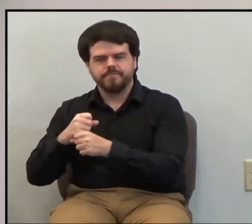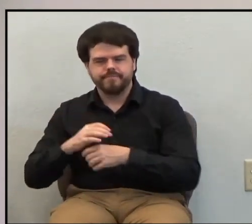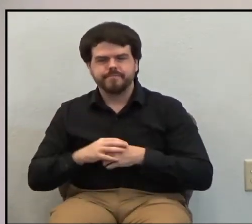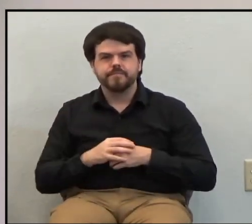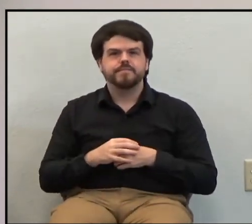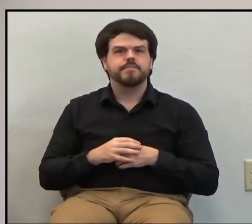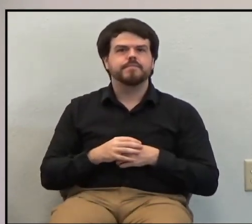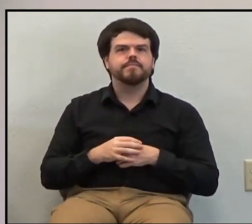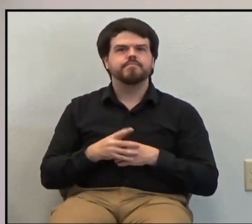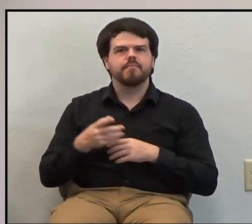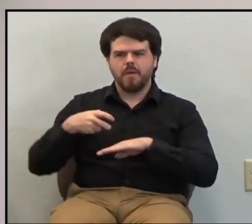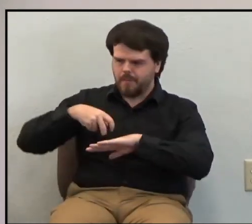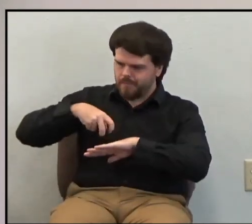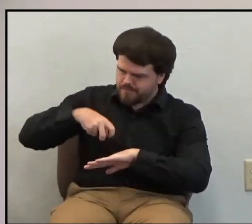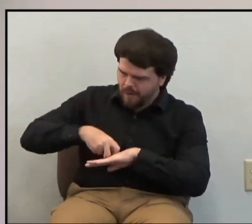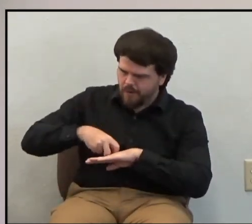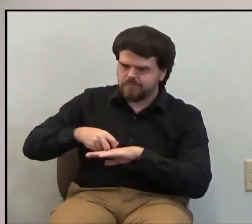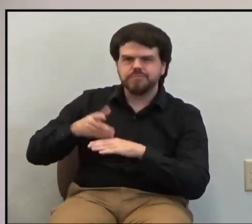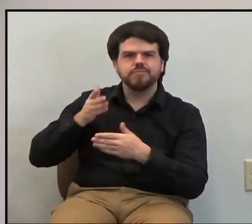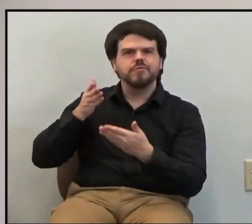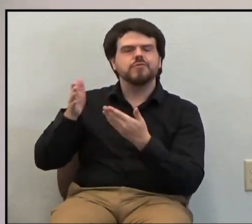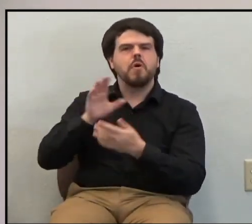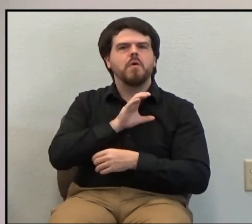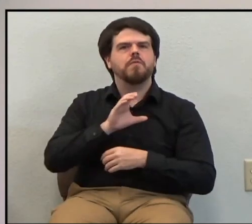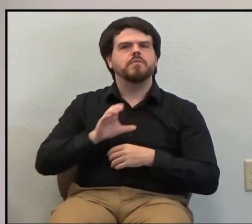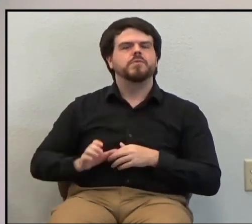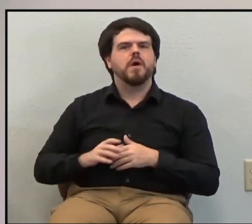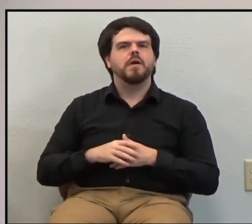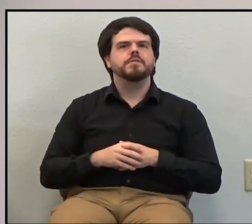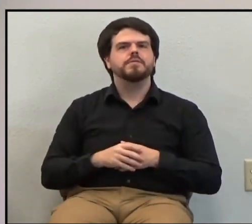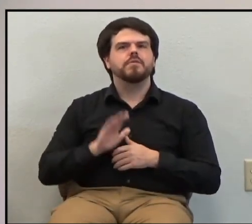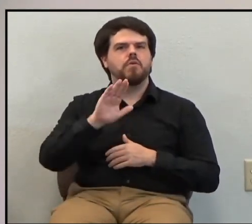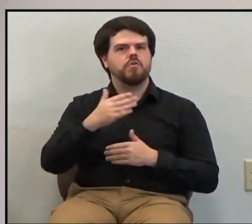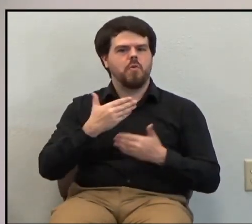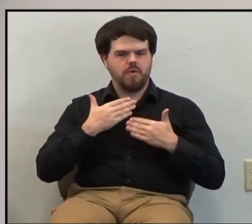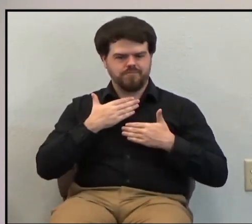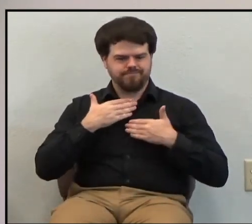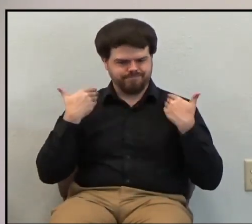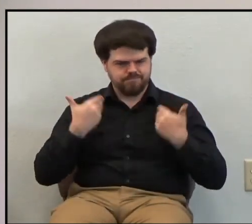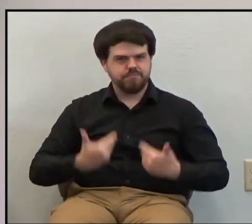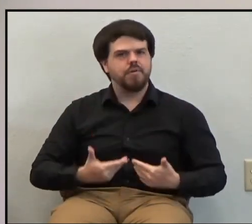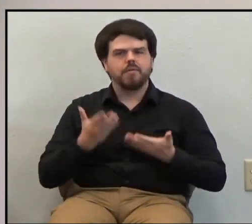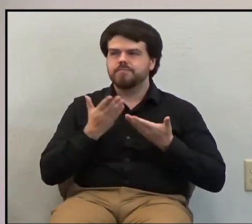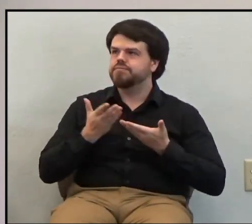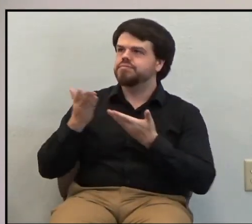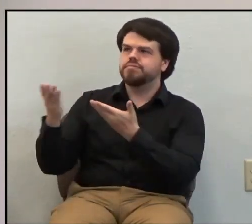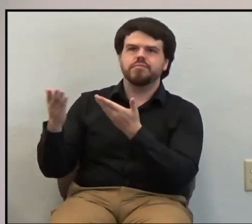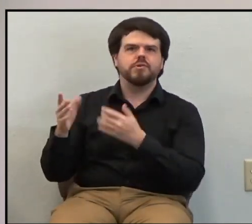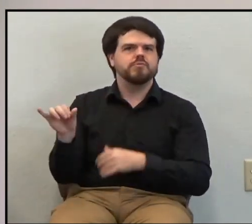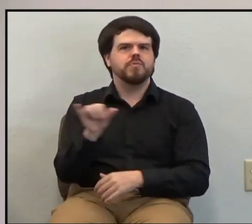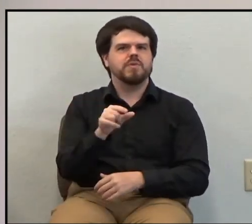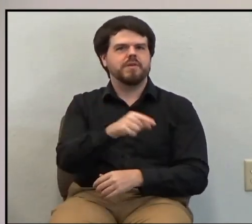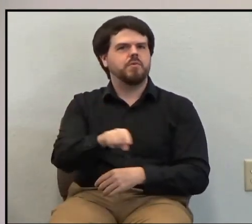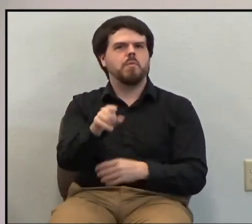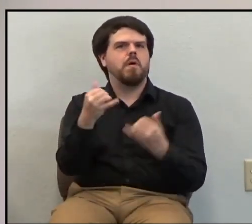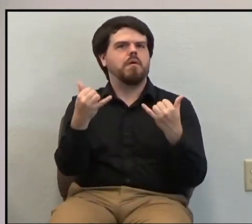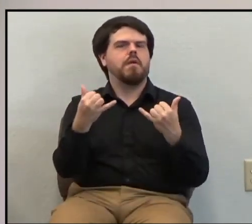bow to Christ and offer him, offer yourself to him just as you are.